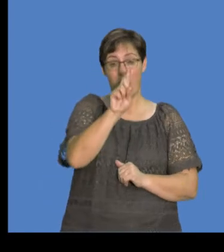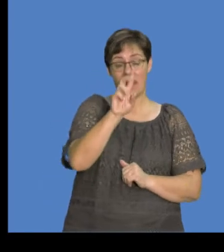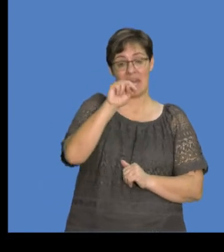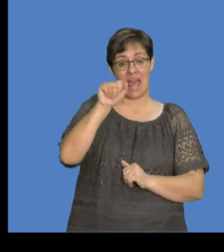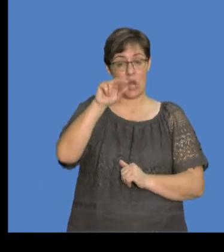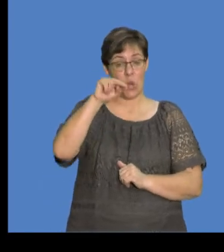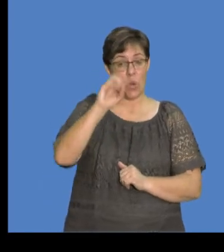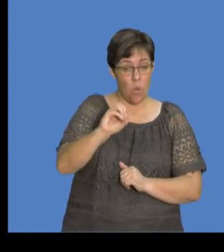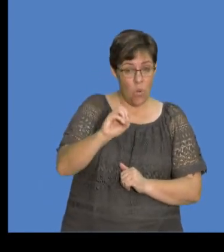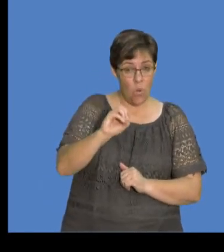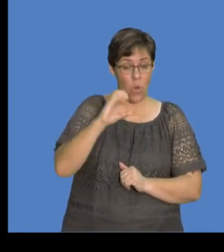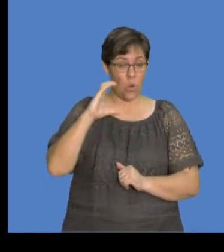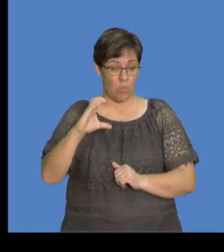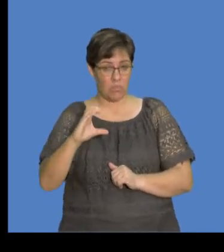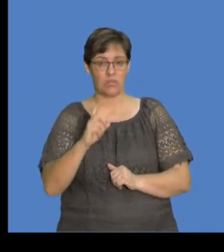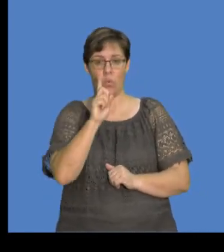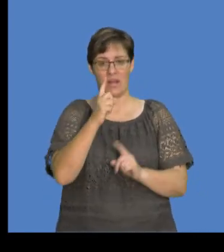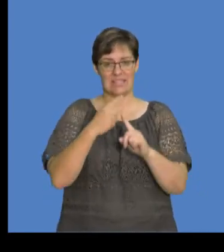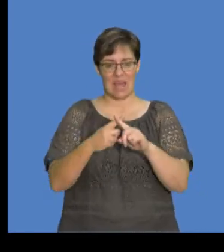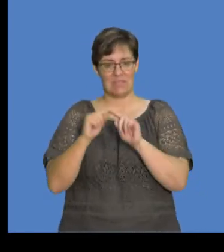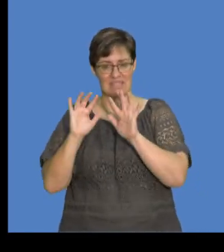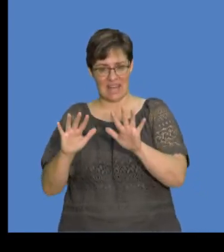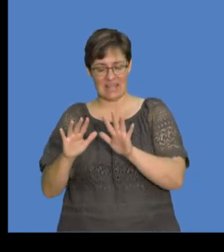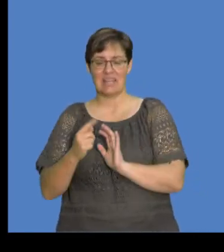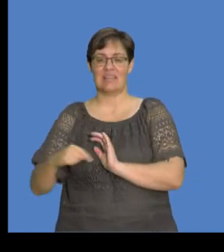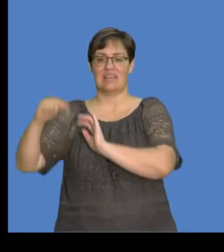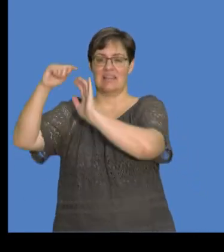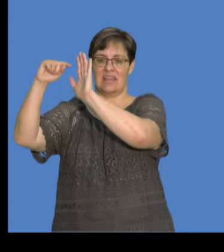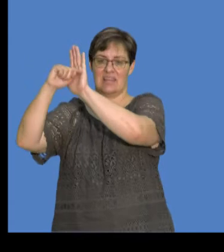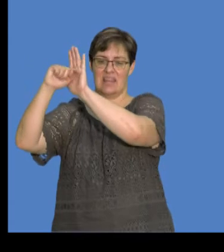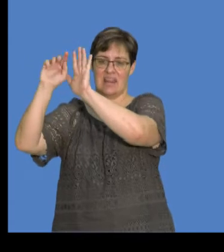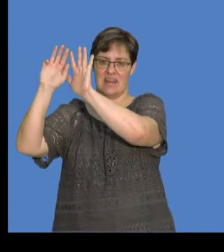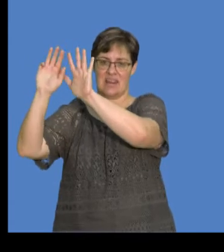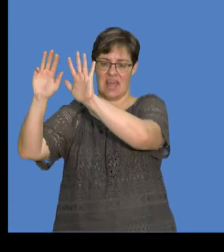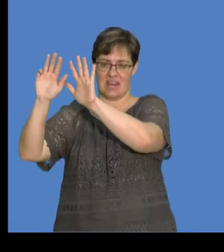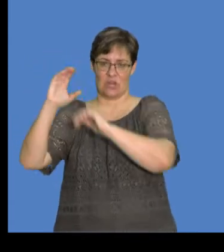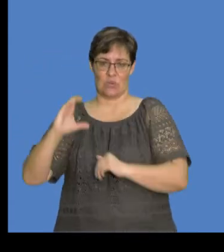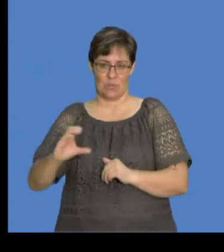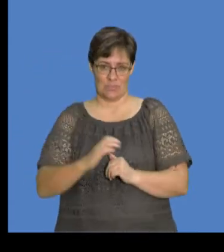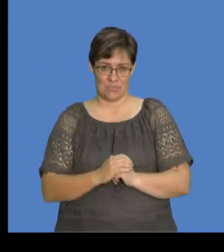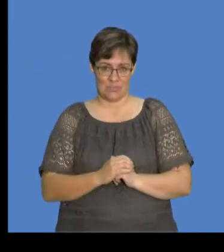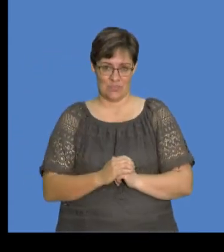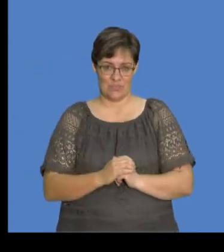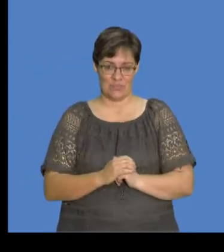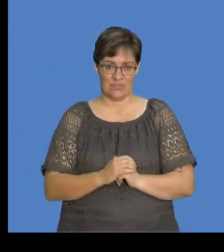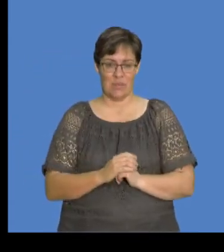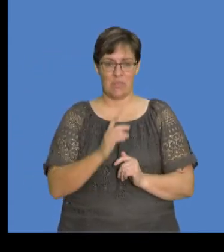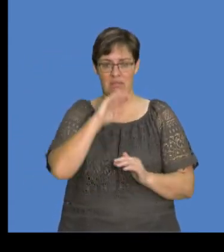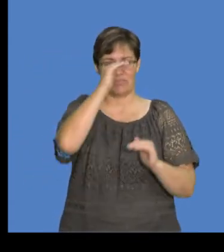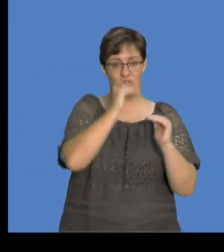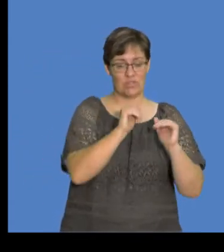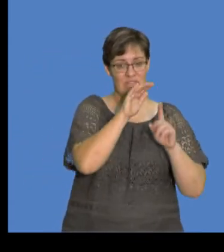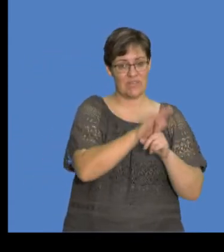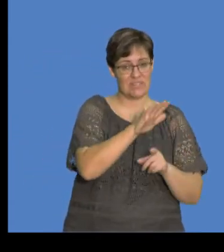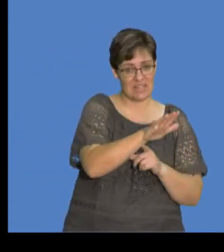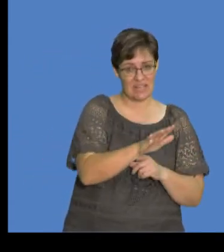1 nanocoulomb is equals to 1 times 10 exponent negative 9 coulombs. So